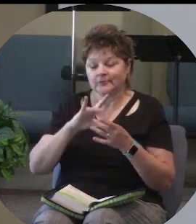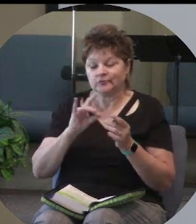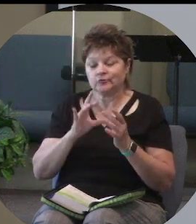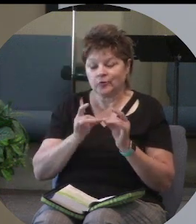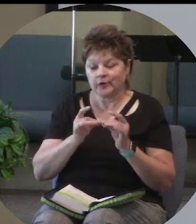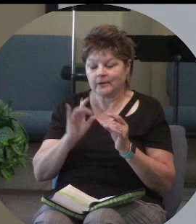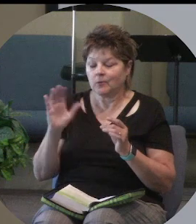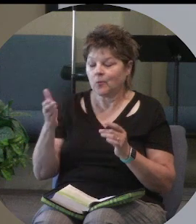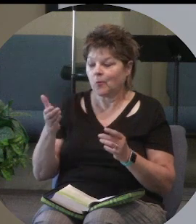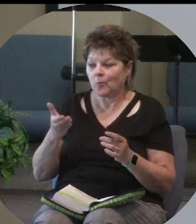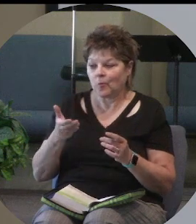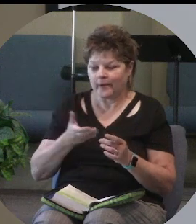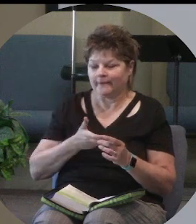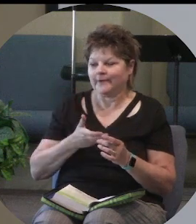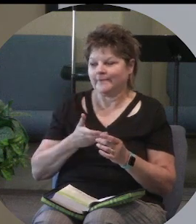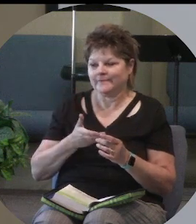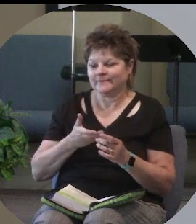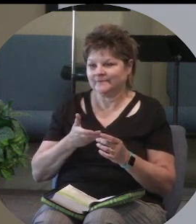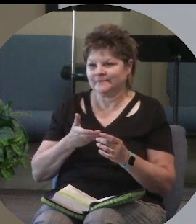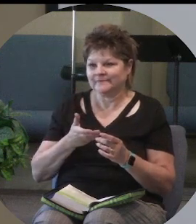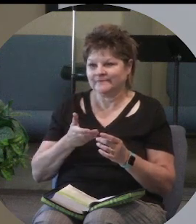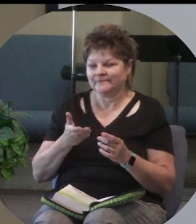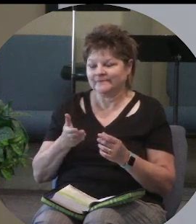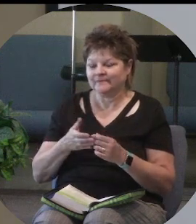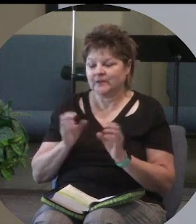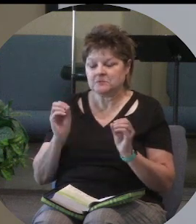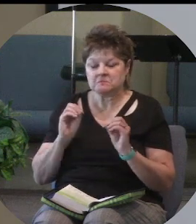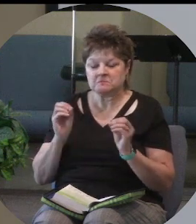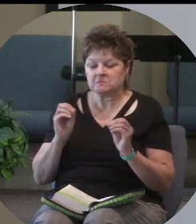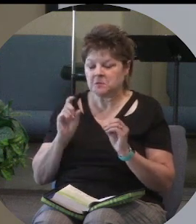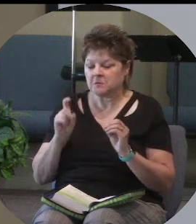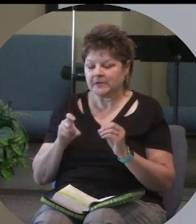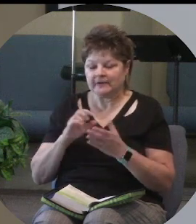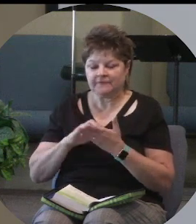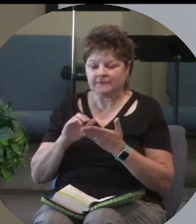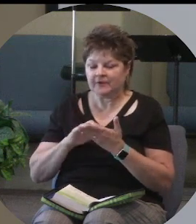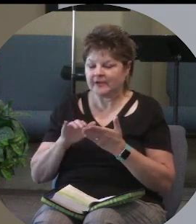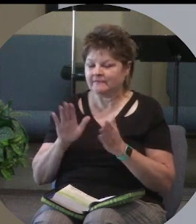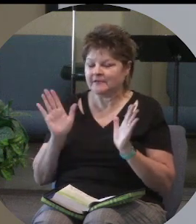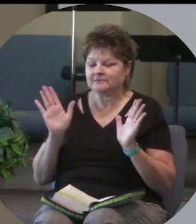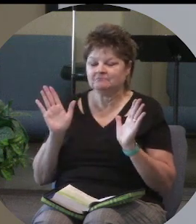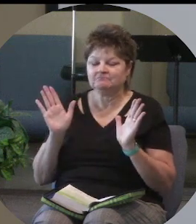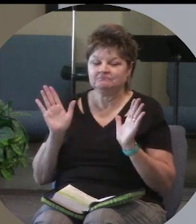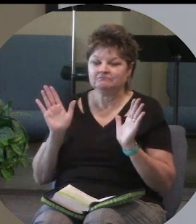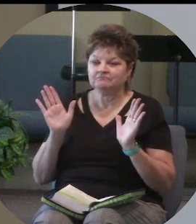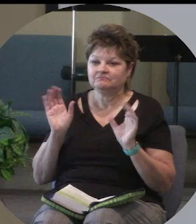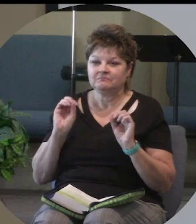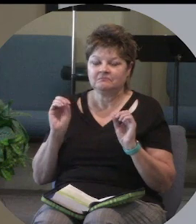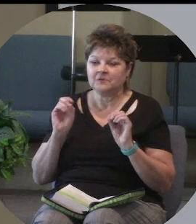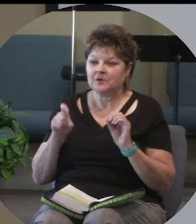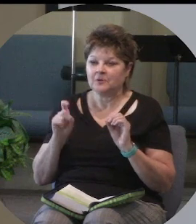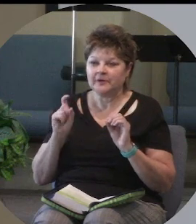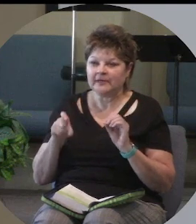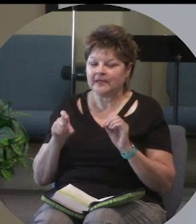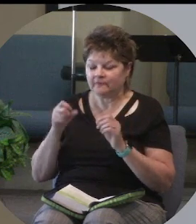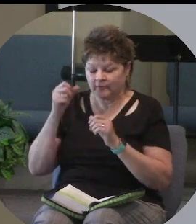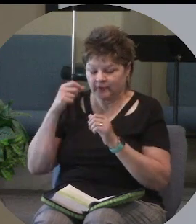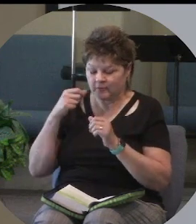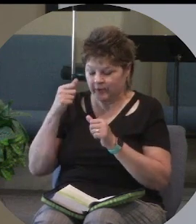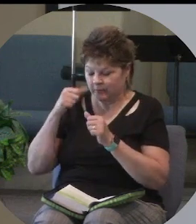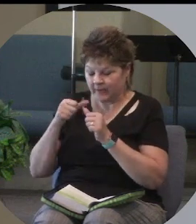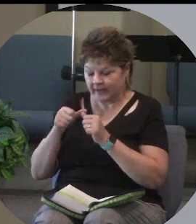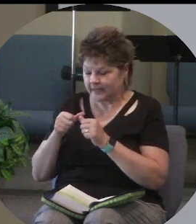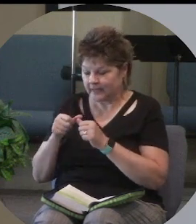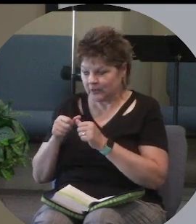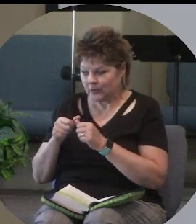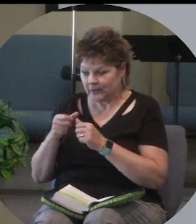welcome back there is no need for forgiveness there is no need for for me reminding you how stupid